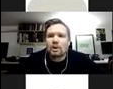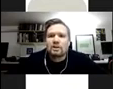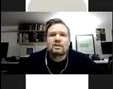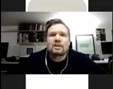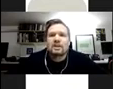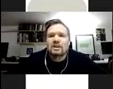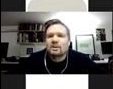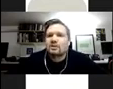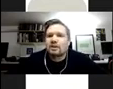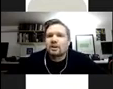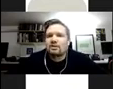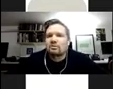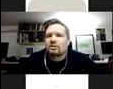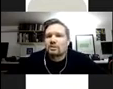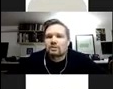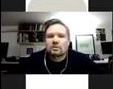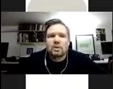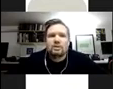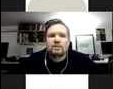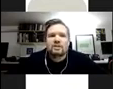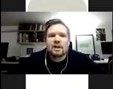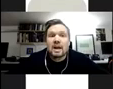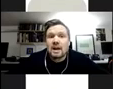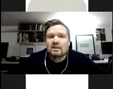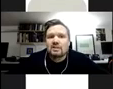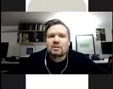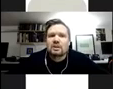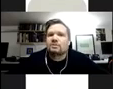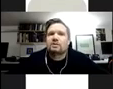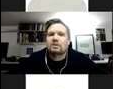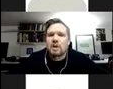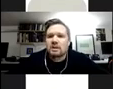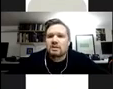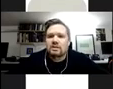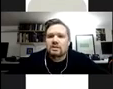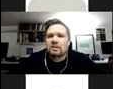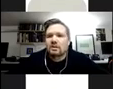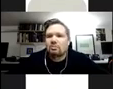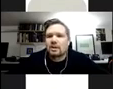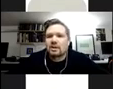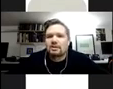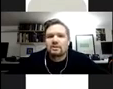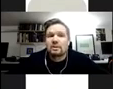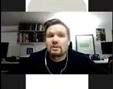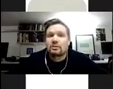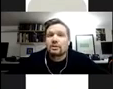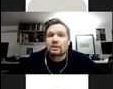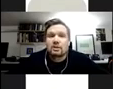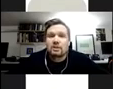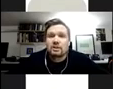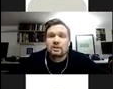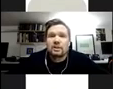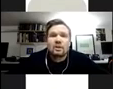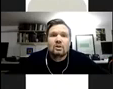contemporary art, including art with digital components, has, because of its dependency on complex industrial